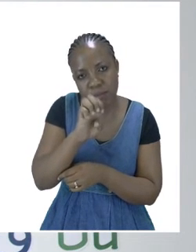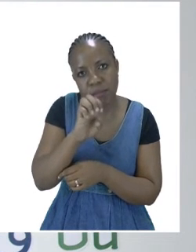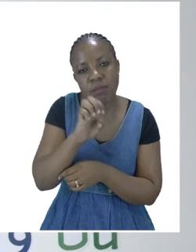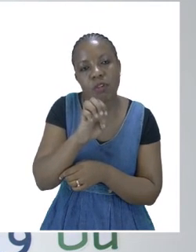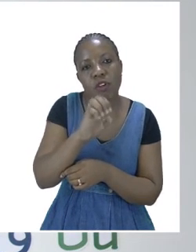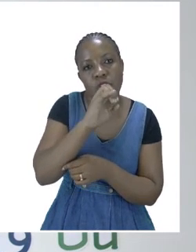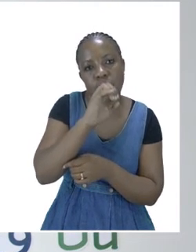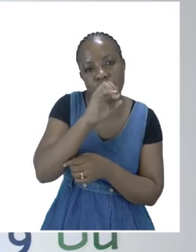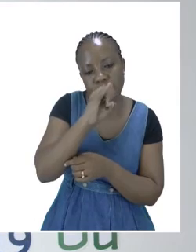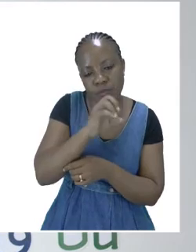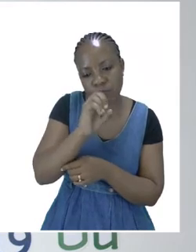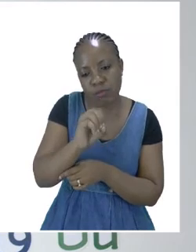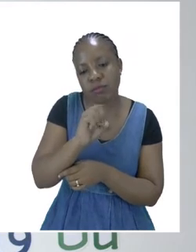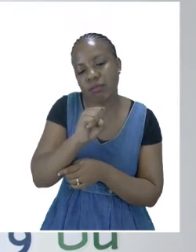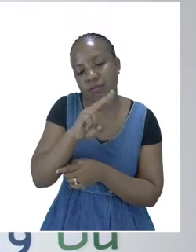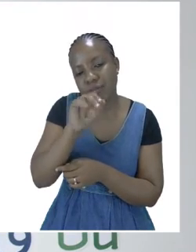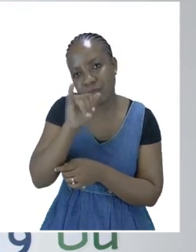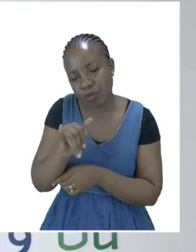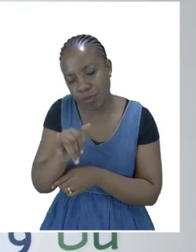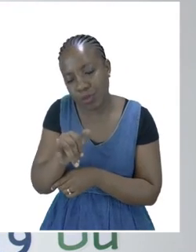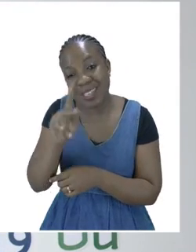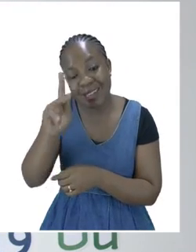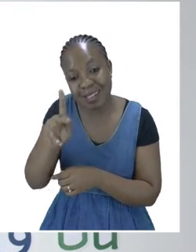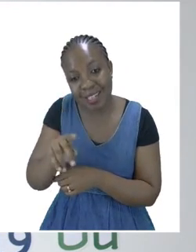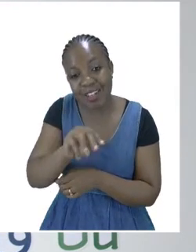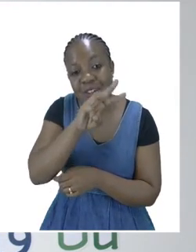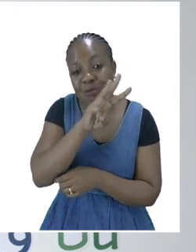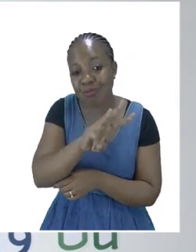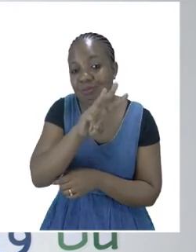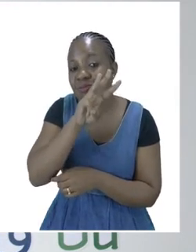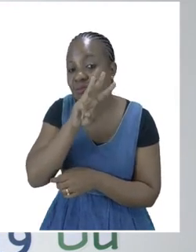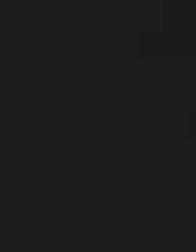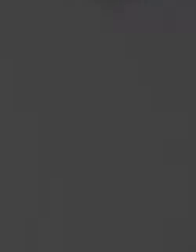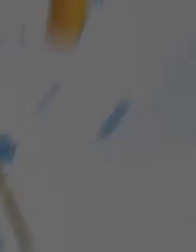in addition our website ZOSHI Online.